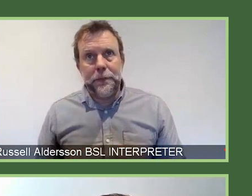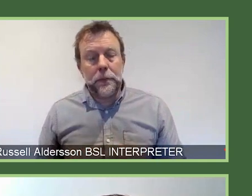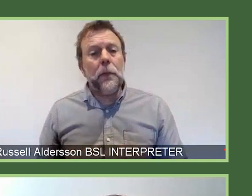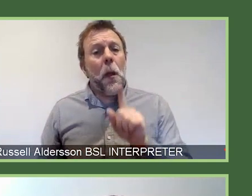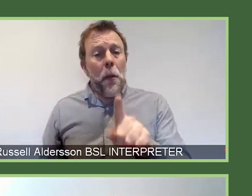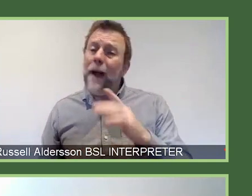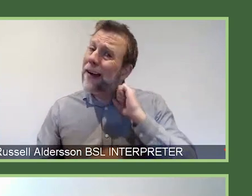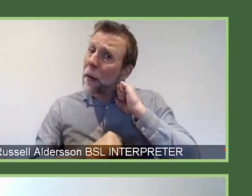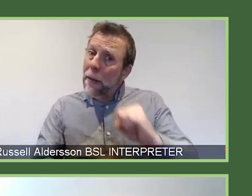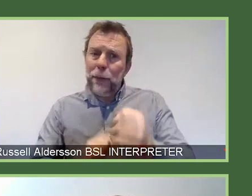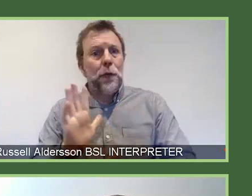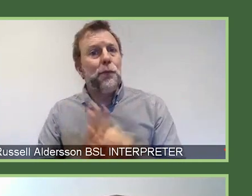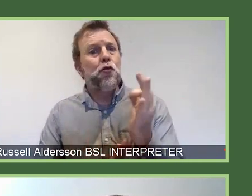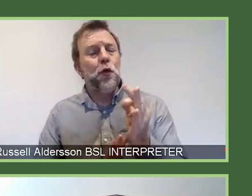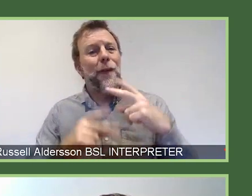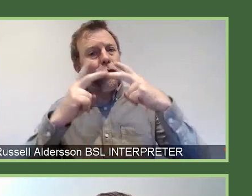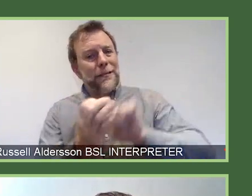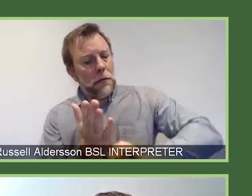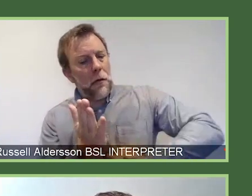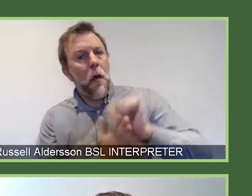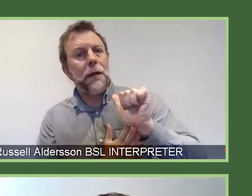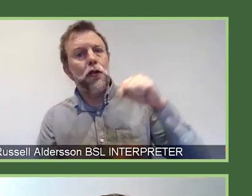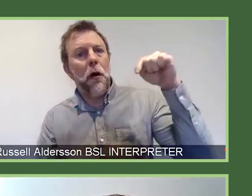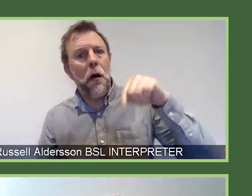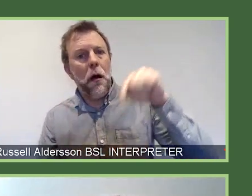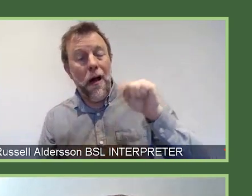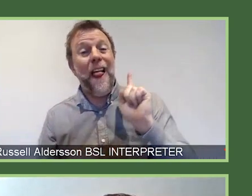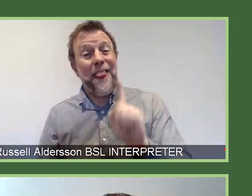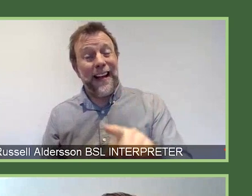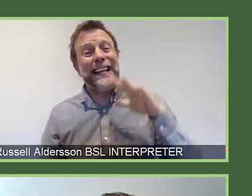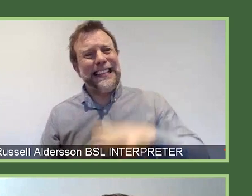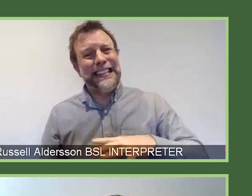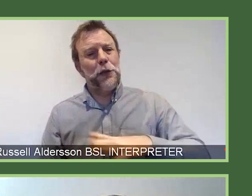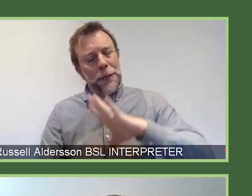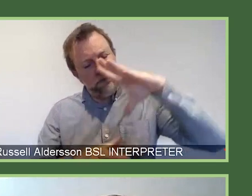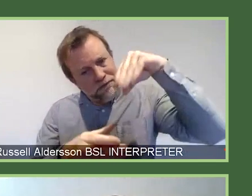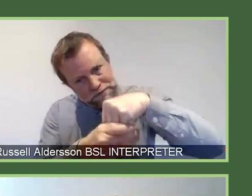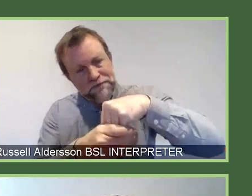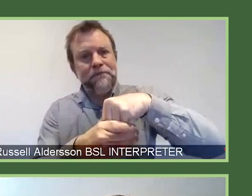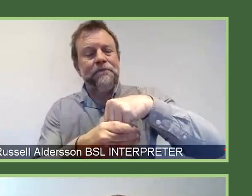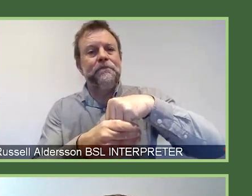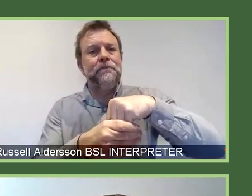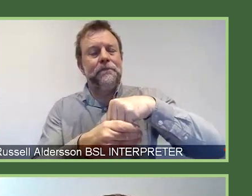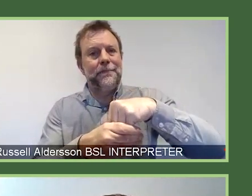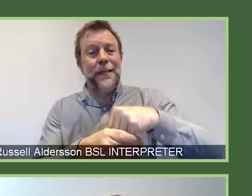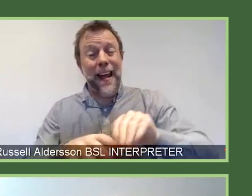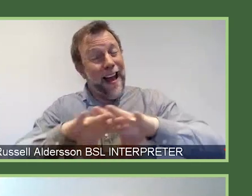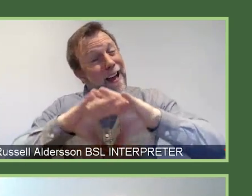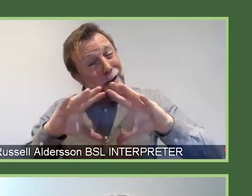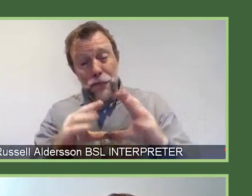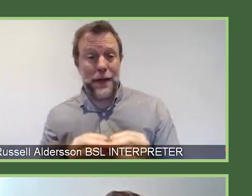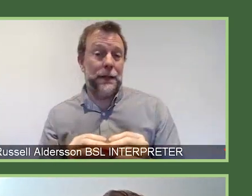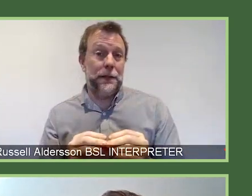improving research culture. And this is actually going to be embedded and important in everything that we do.